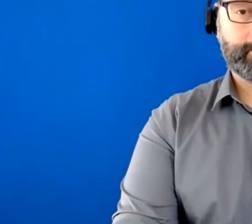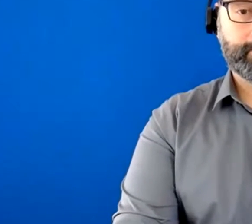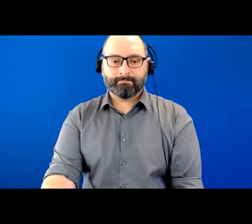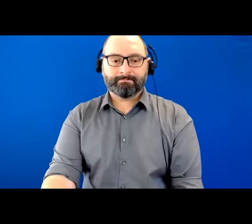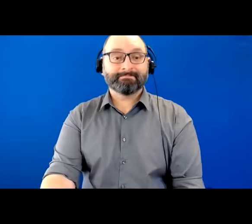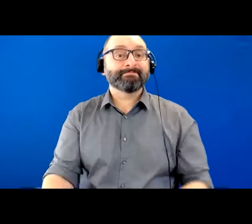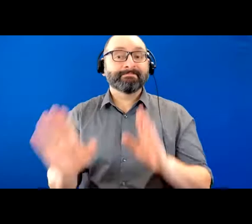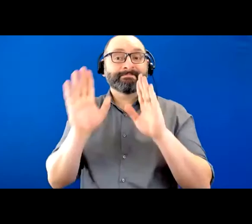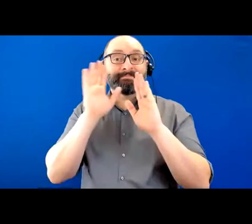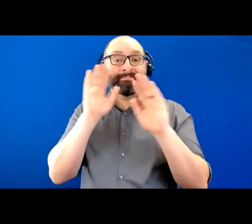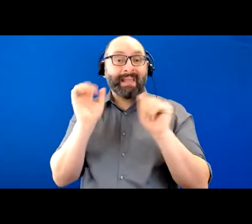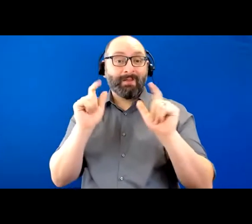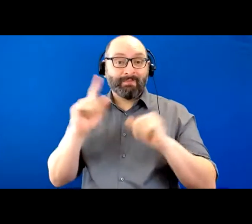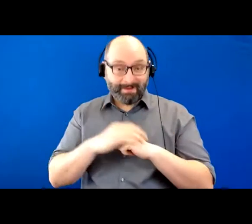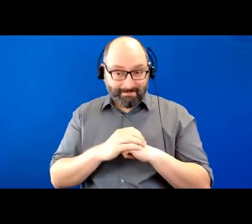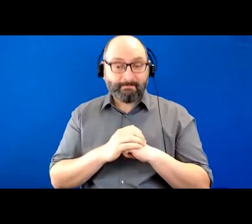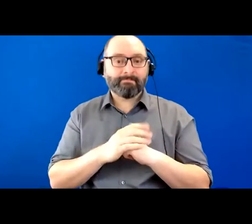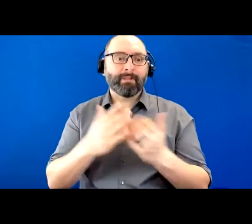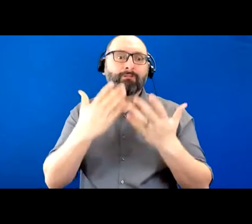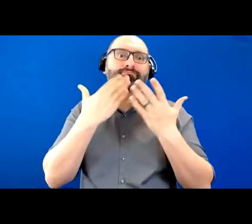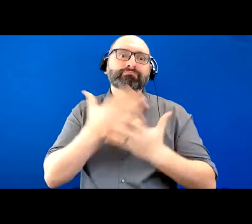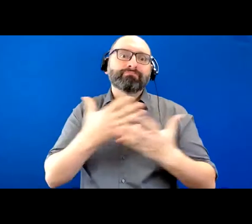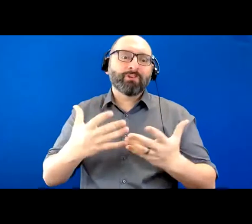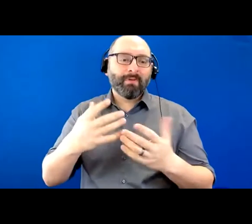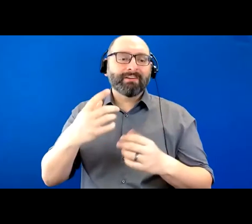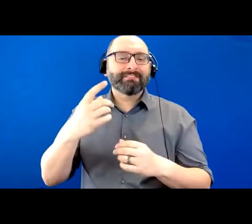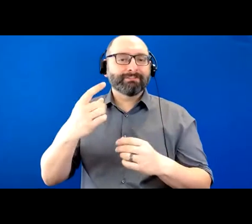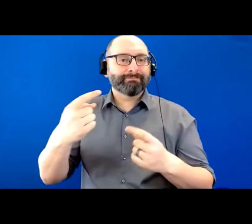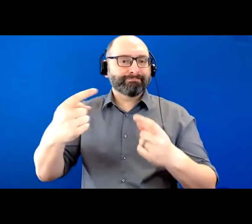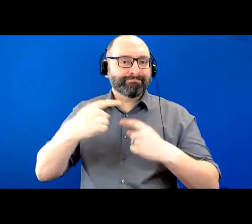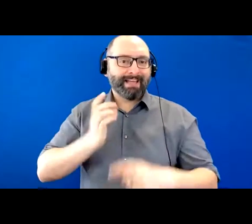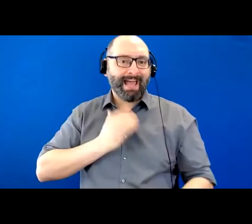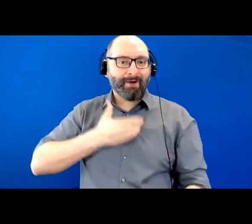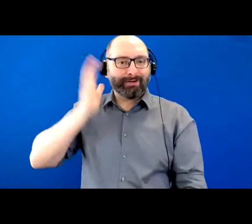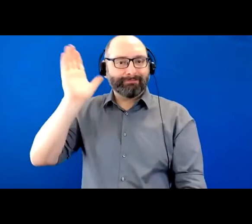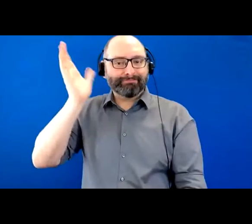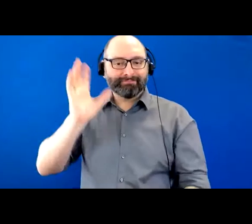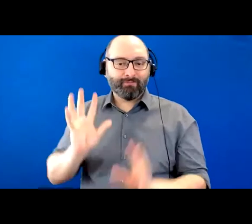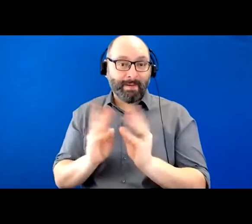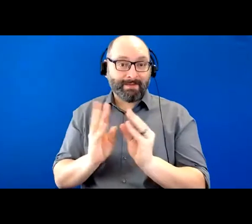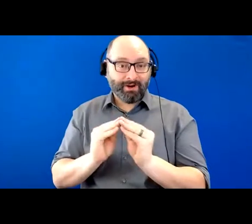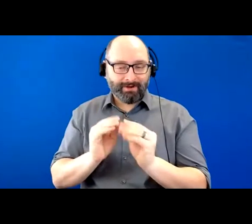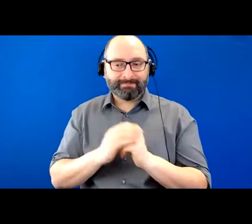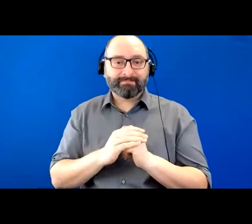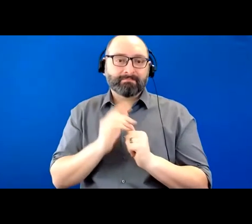Hi, everyone. Thank you so much for coming to our webinar virtually.